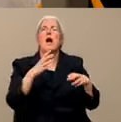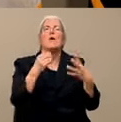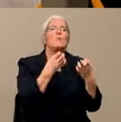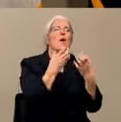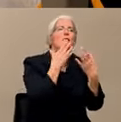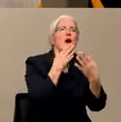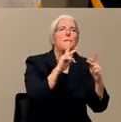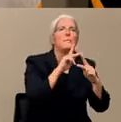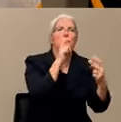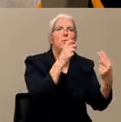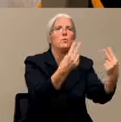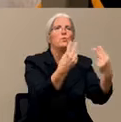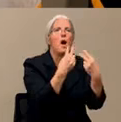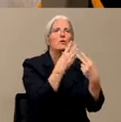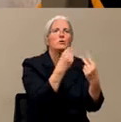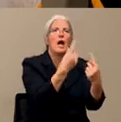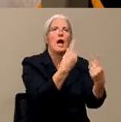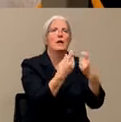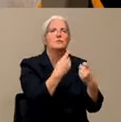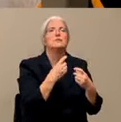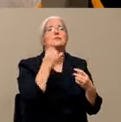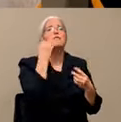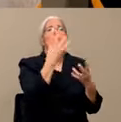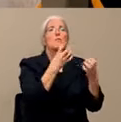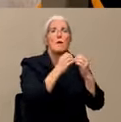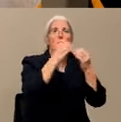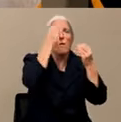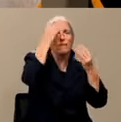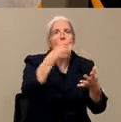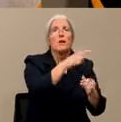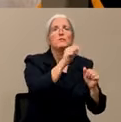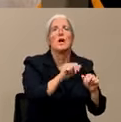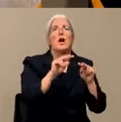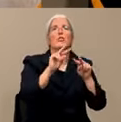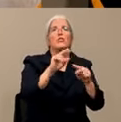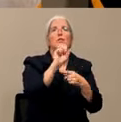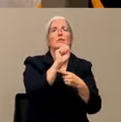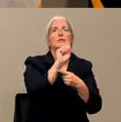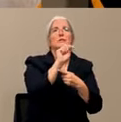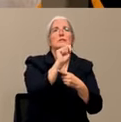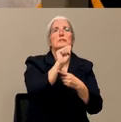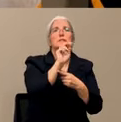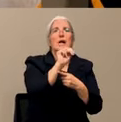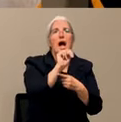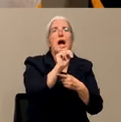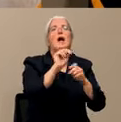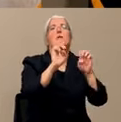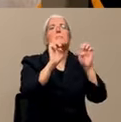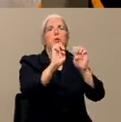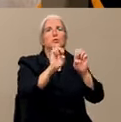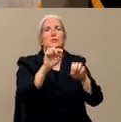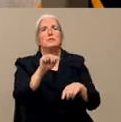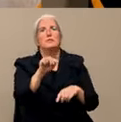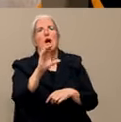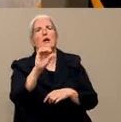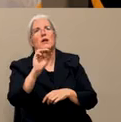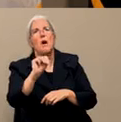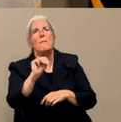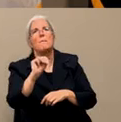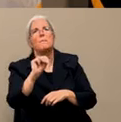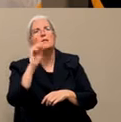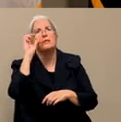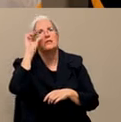For more information, you can go to StanEmergency.com. We also encourage you to follow StanEmergency on Facebook and Twitter.